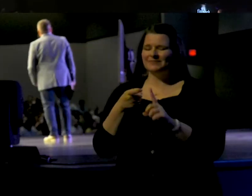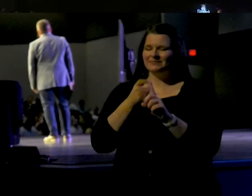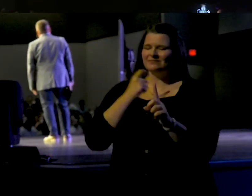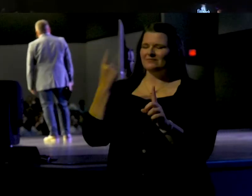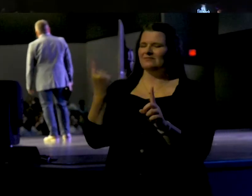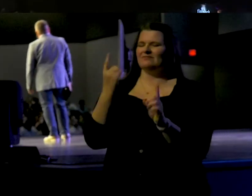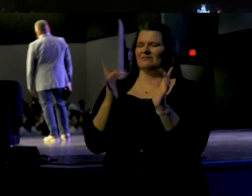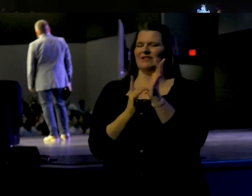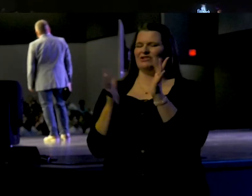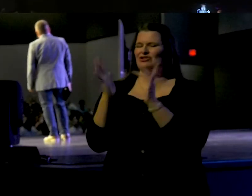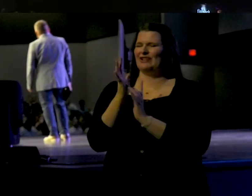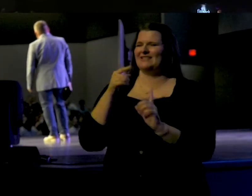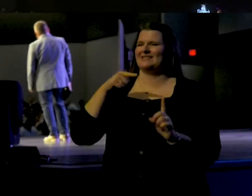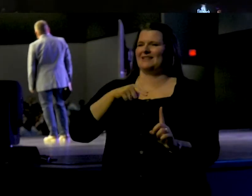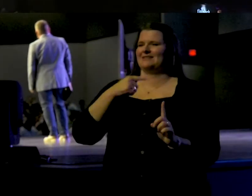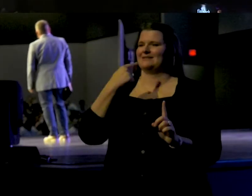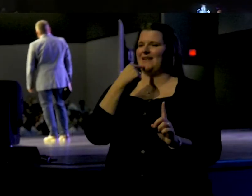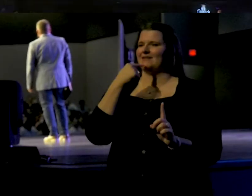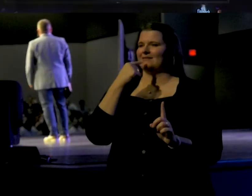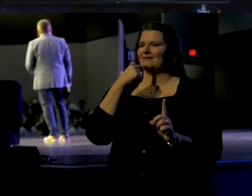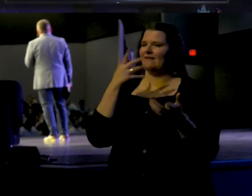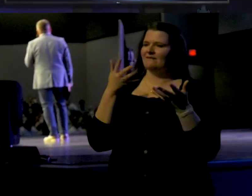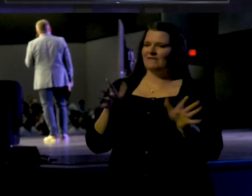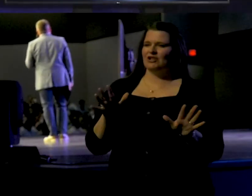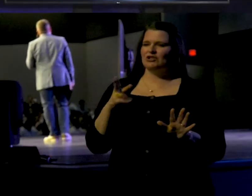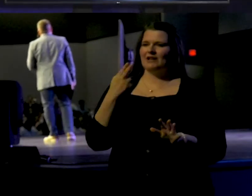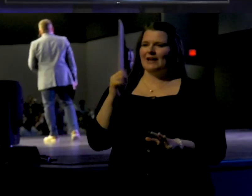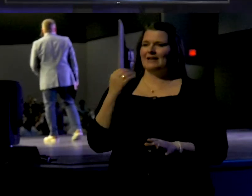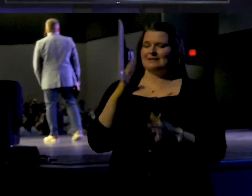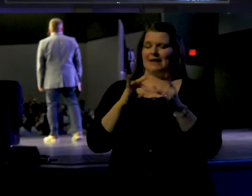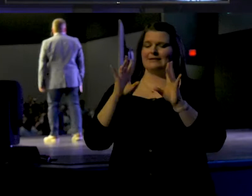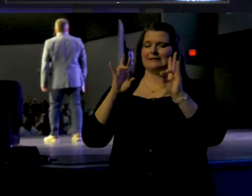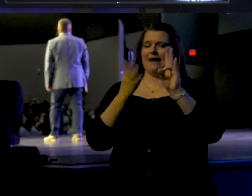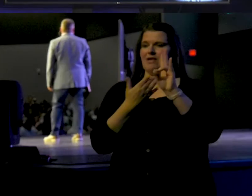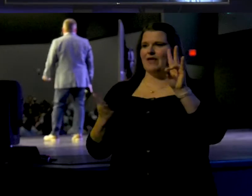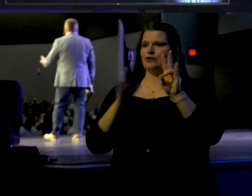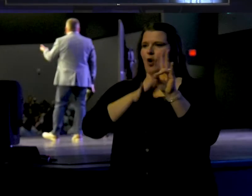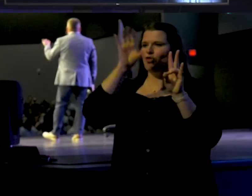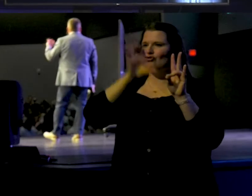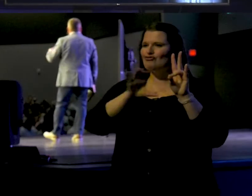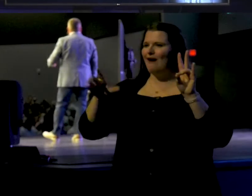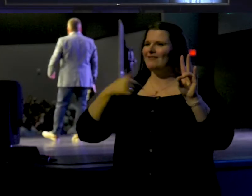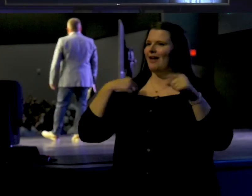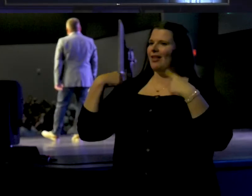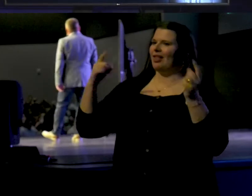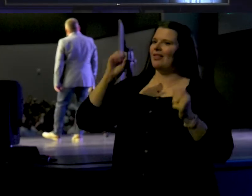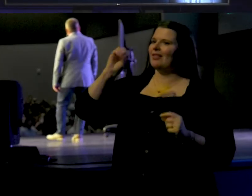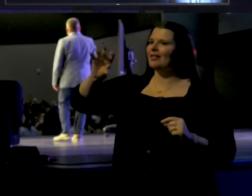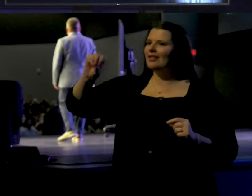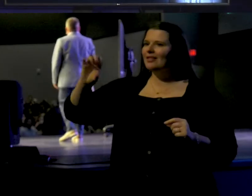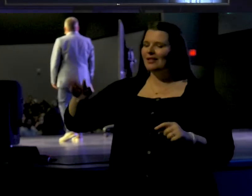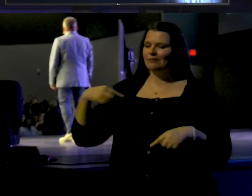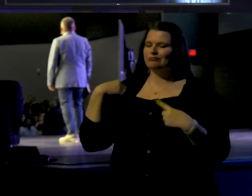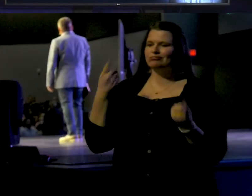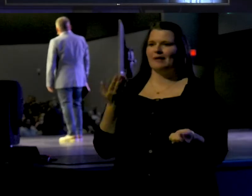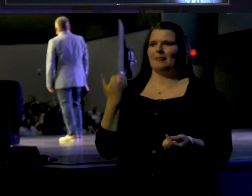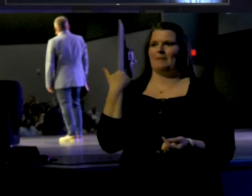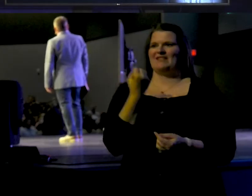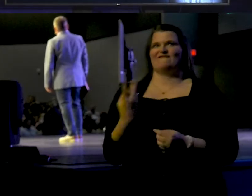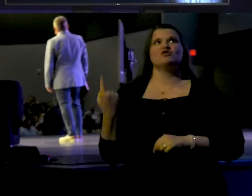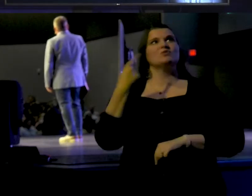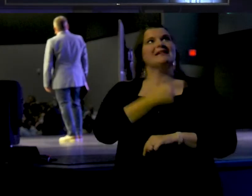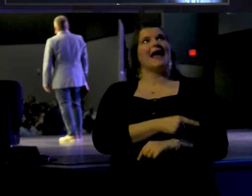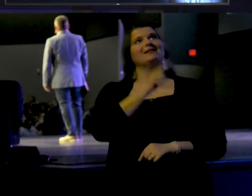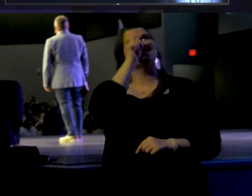from something Jesus said. He said seven things on the cross. I've been reminding you of this over the last few